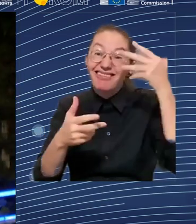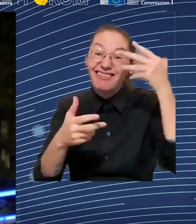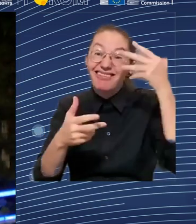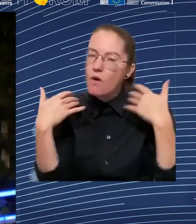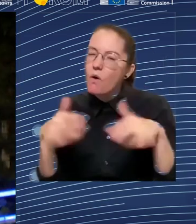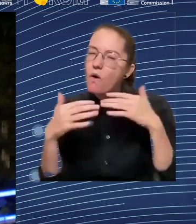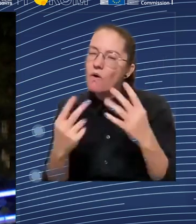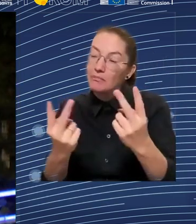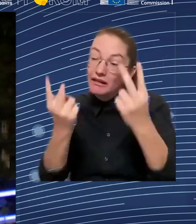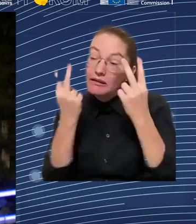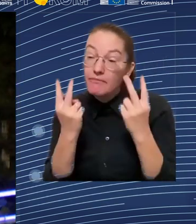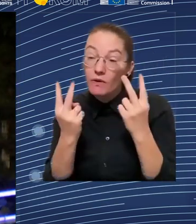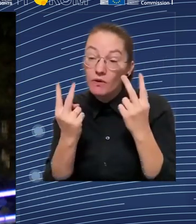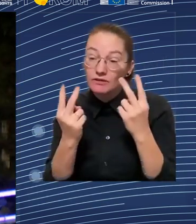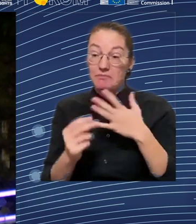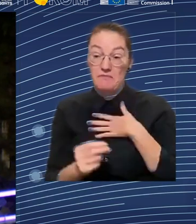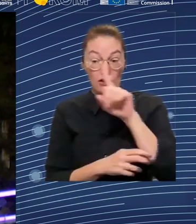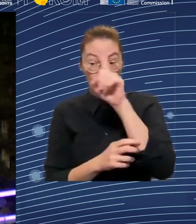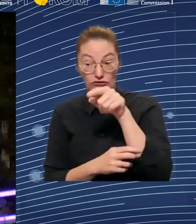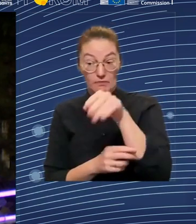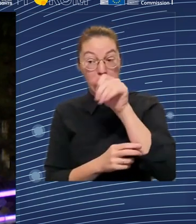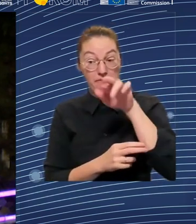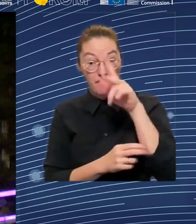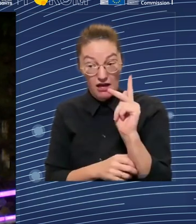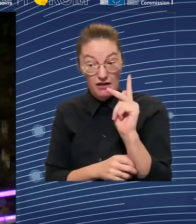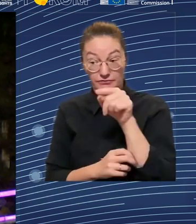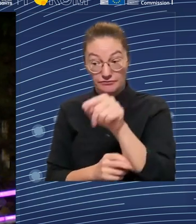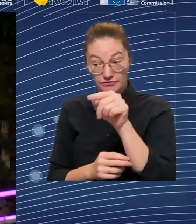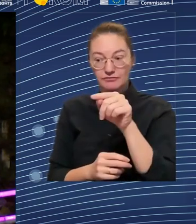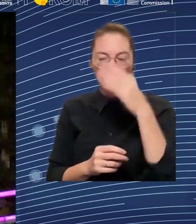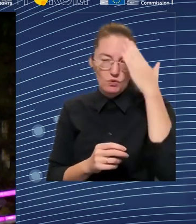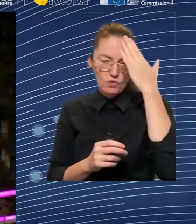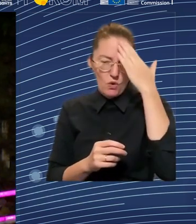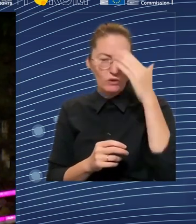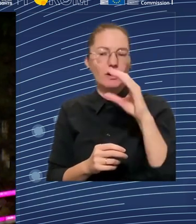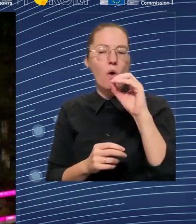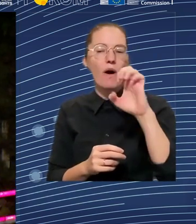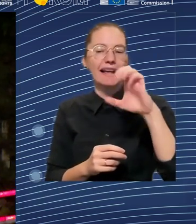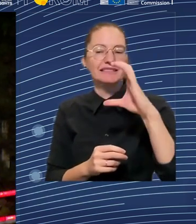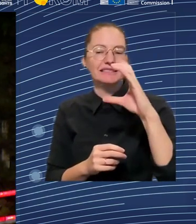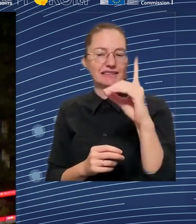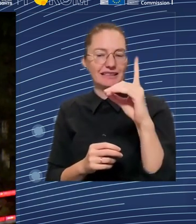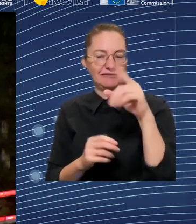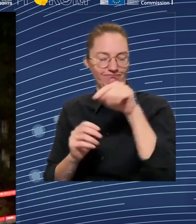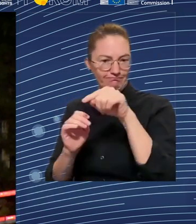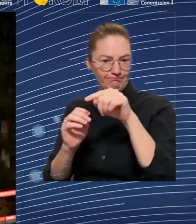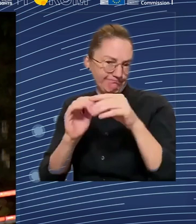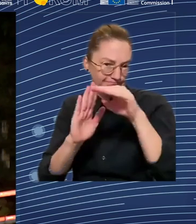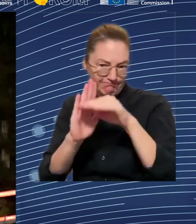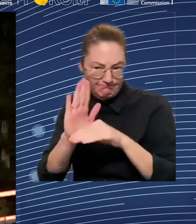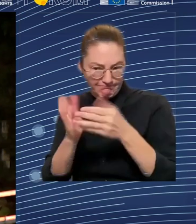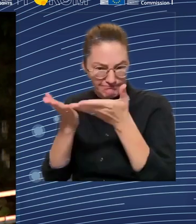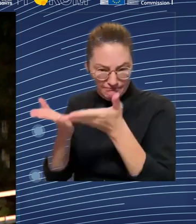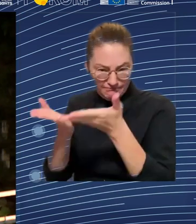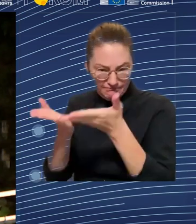look at how employment is growing relative to the average for the economy, how, you know, unemployment is going down, how wages are